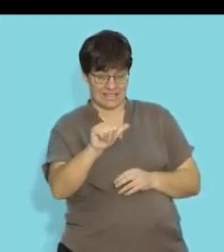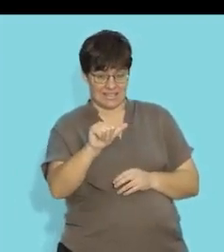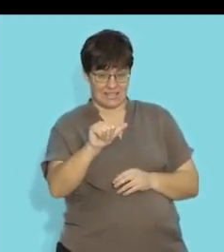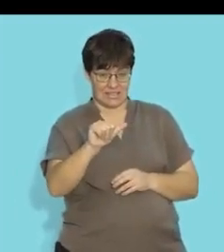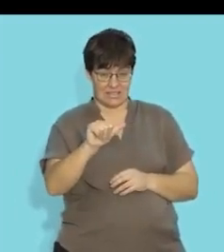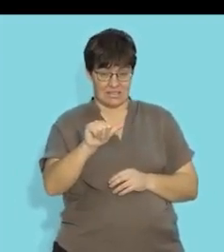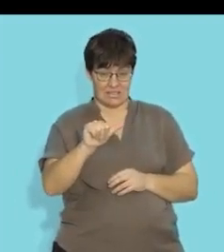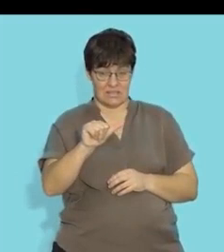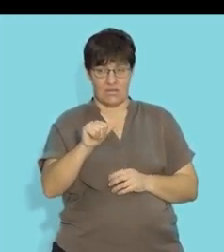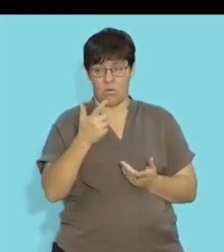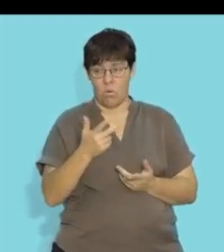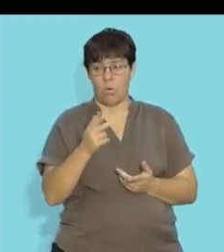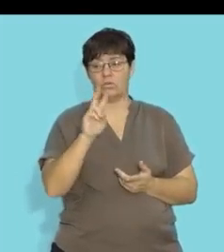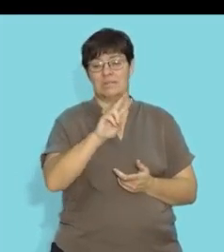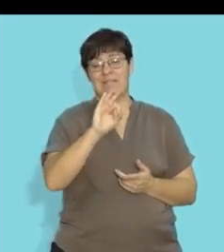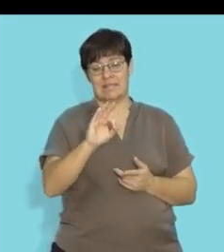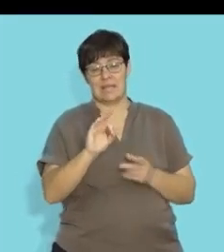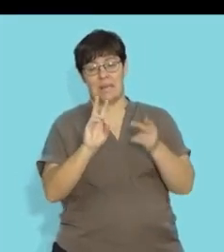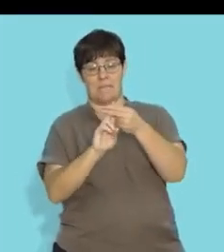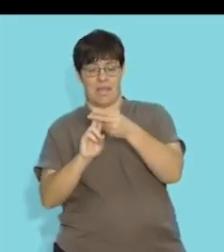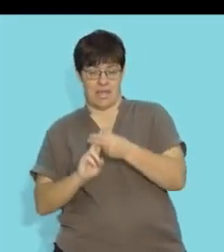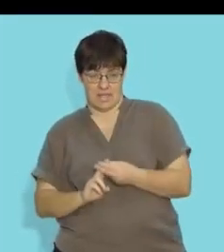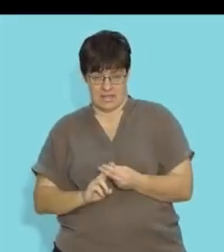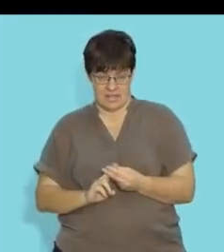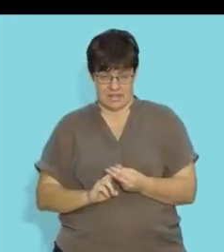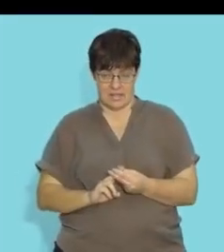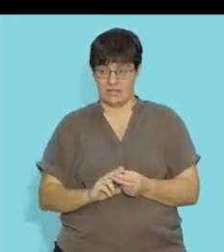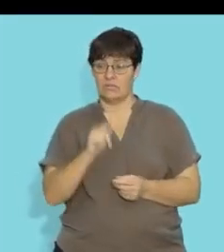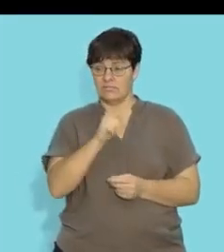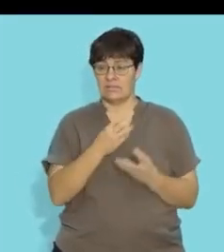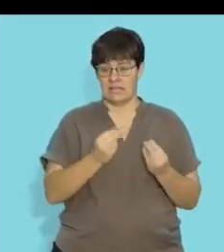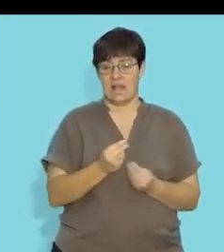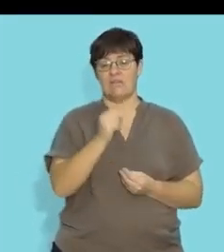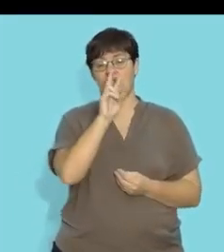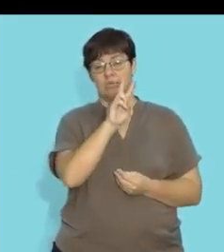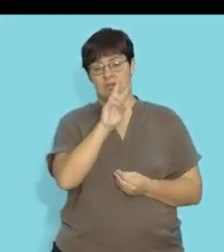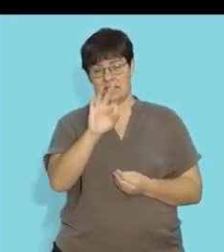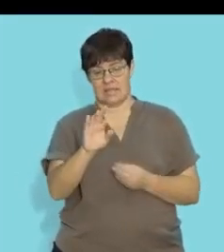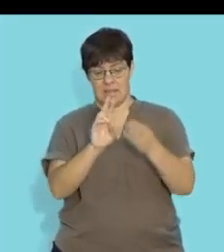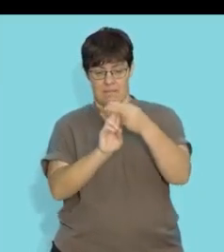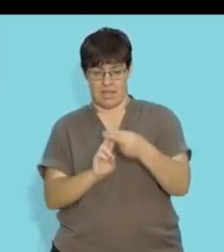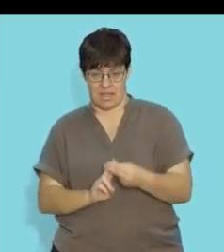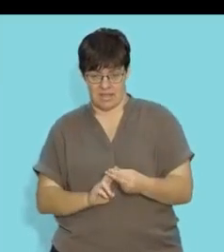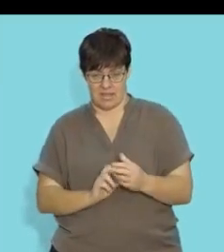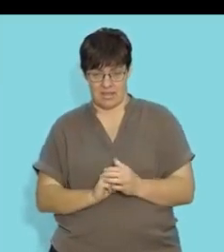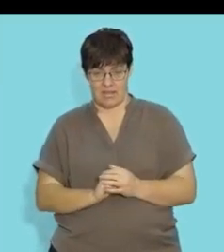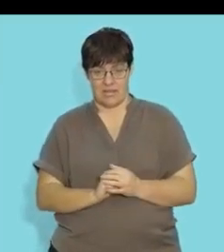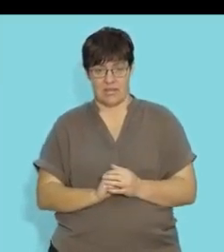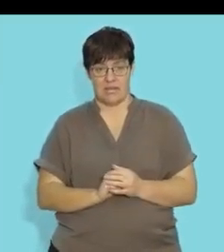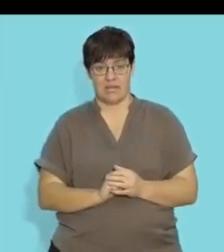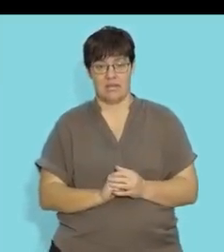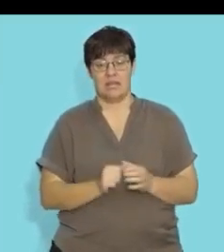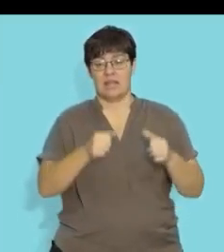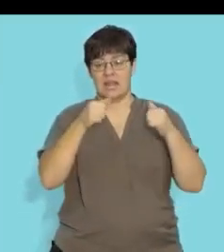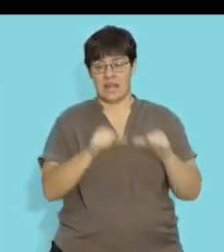23 pairs so that cell would have 23 pairs and the next